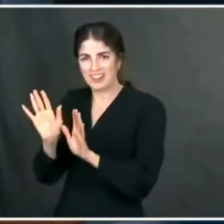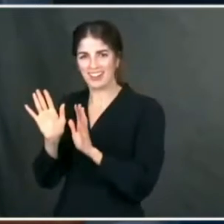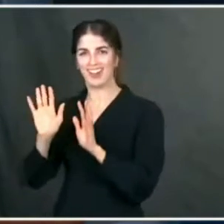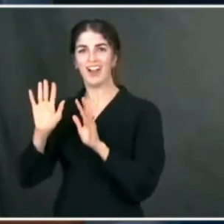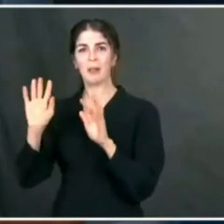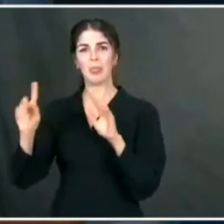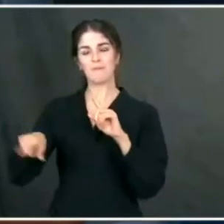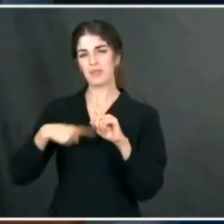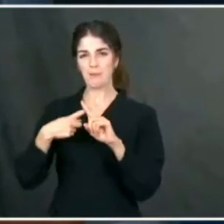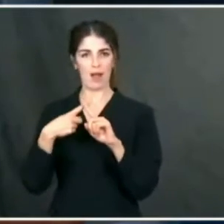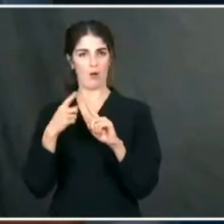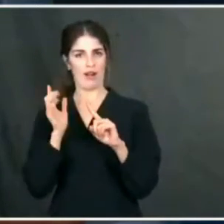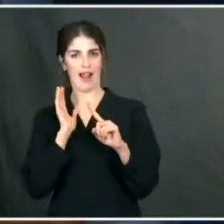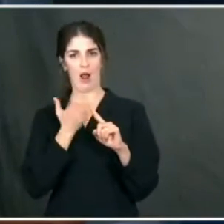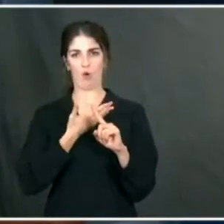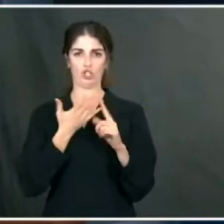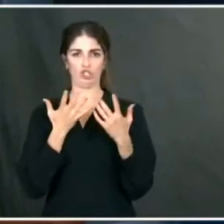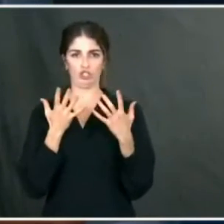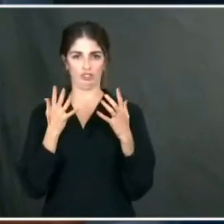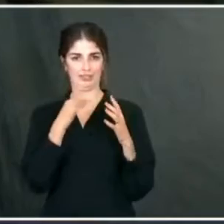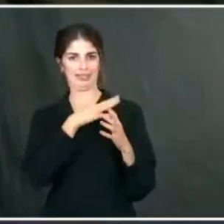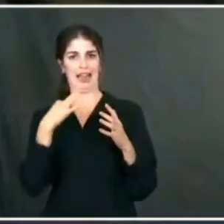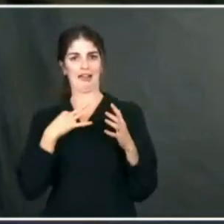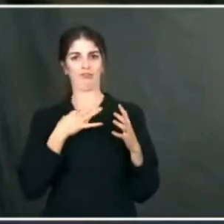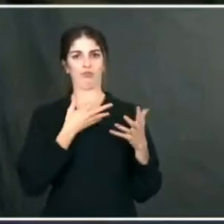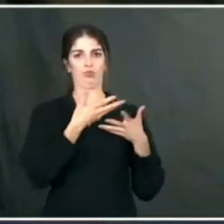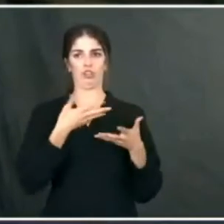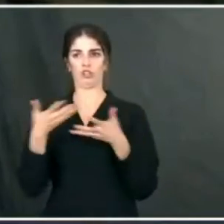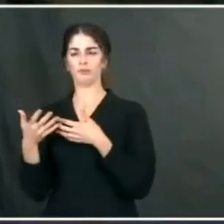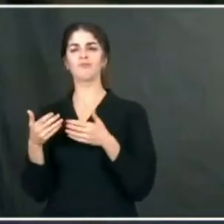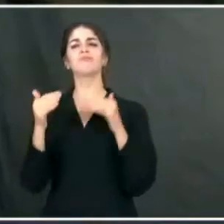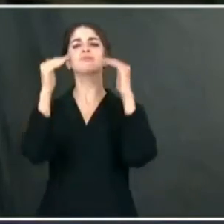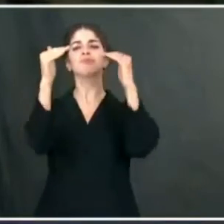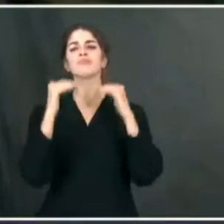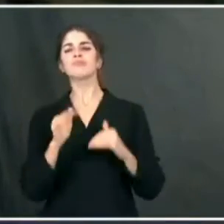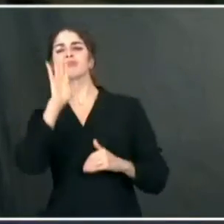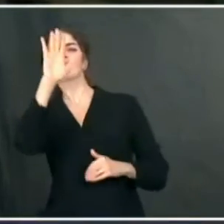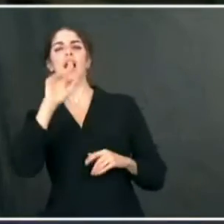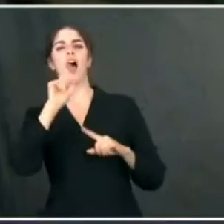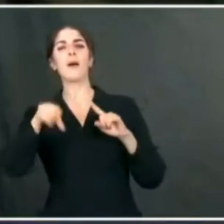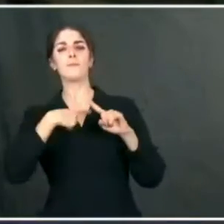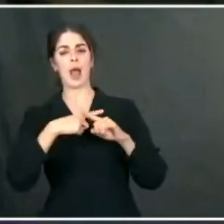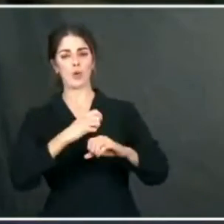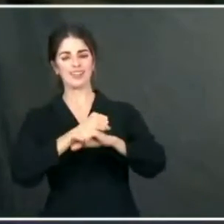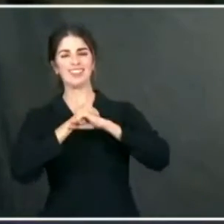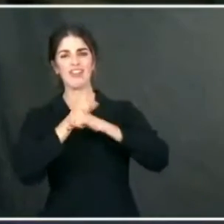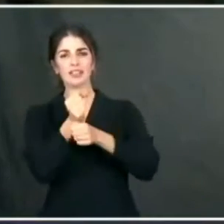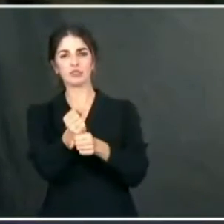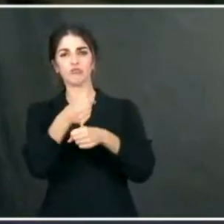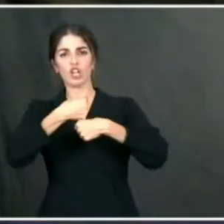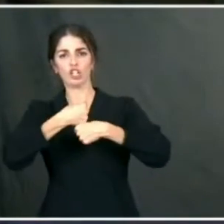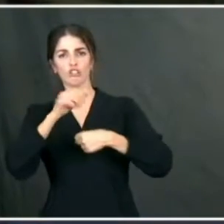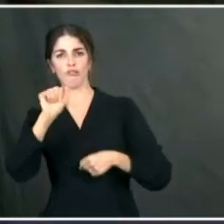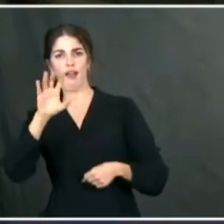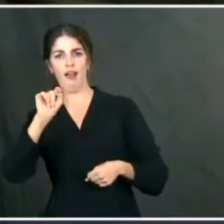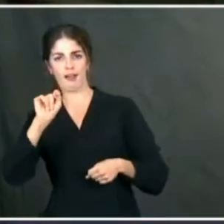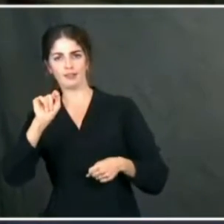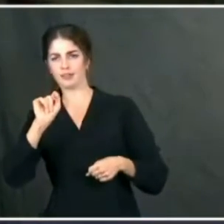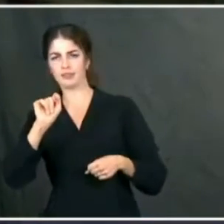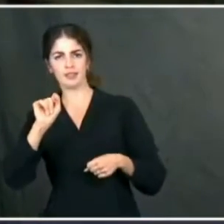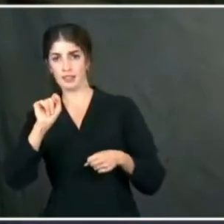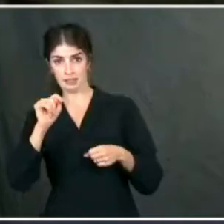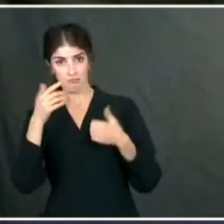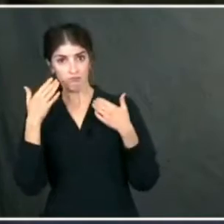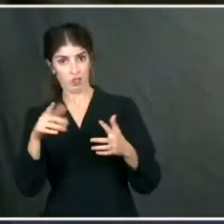of many of our senior officials with members of both parties. And on the Defense Production Act, just to be clear, has the administration actually invoked the Defense Production Act?